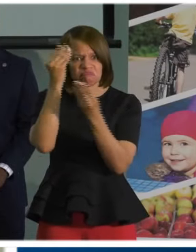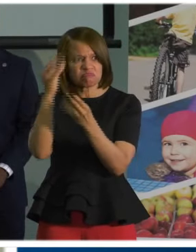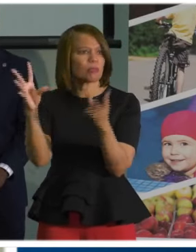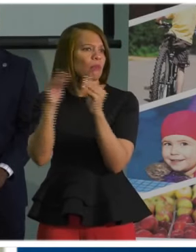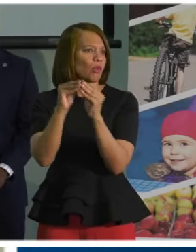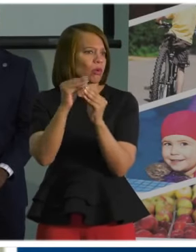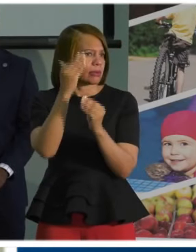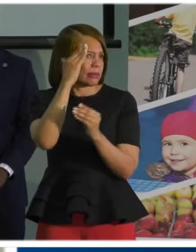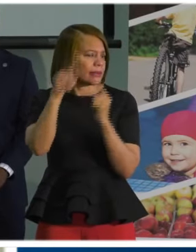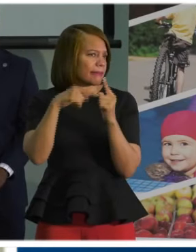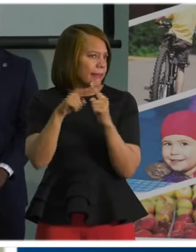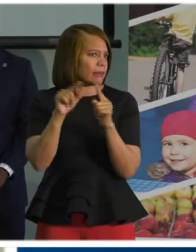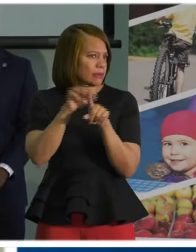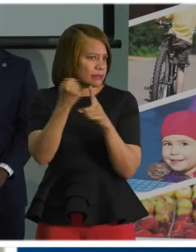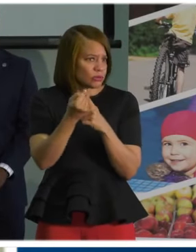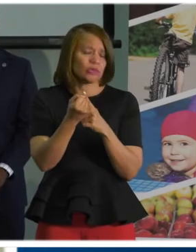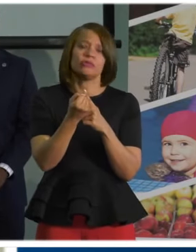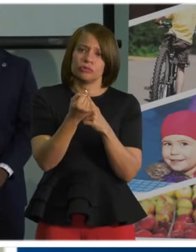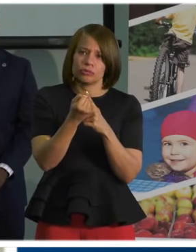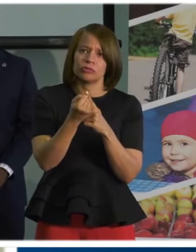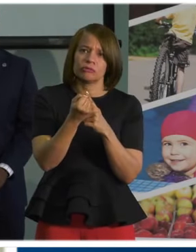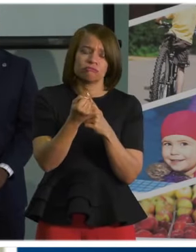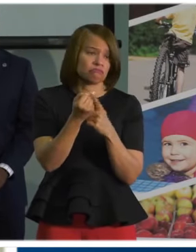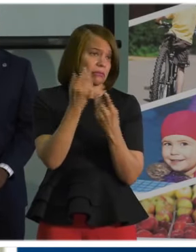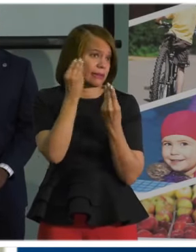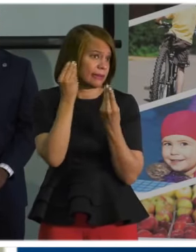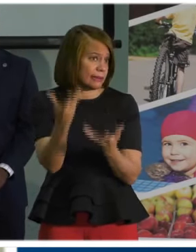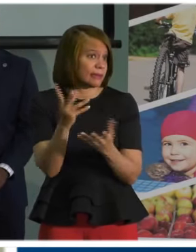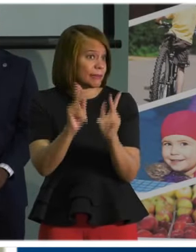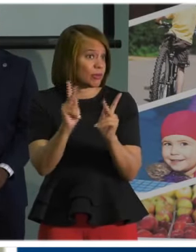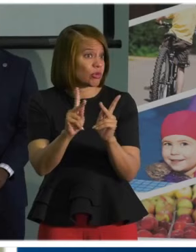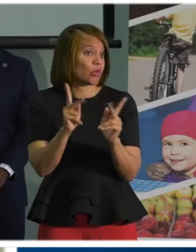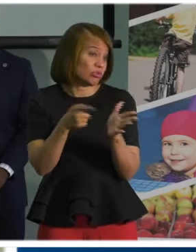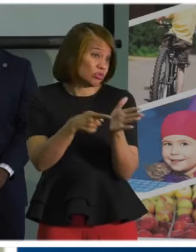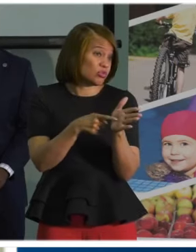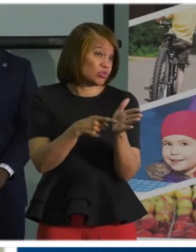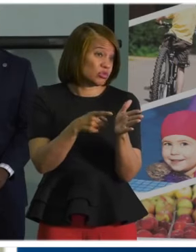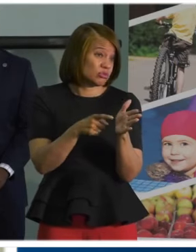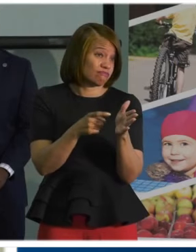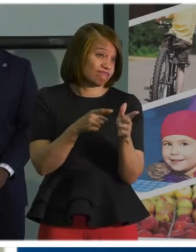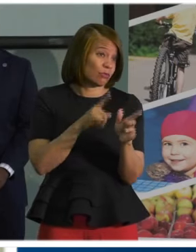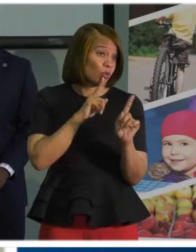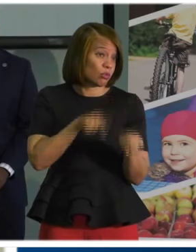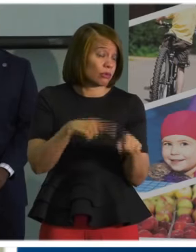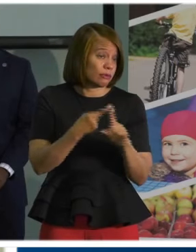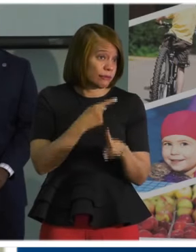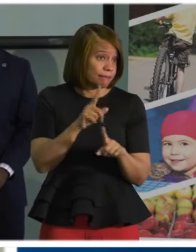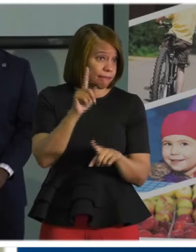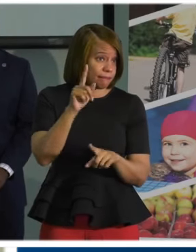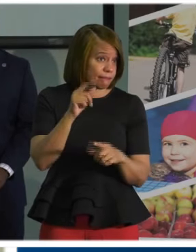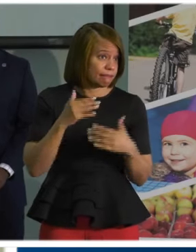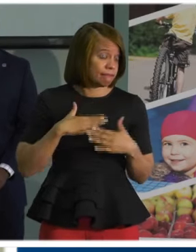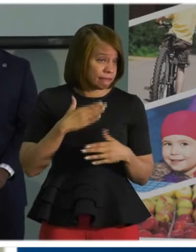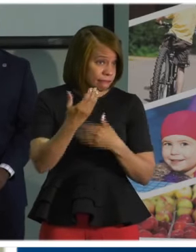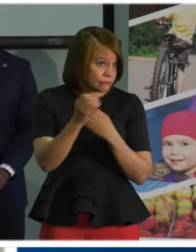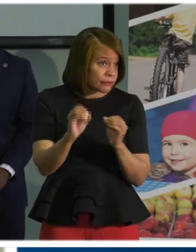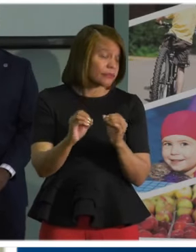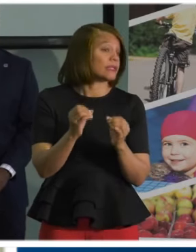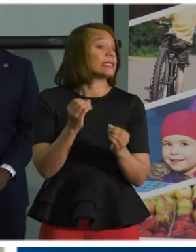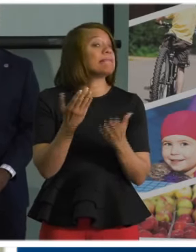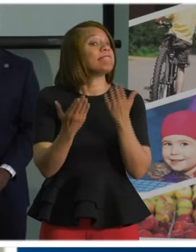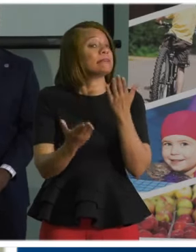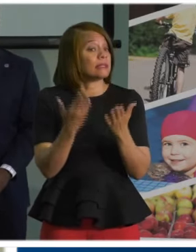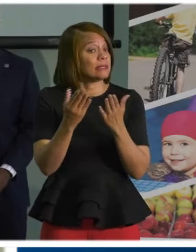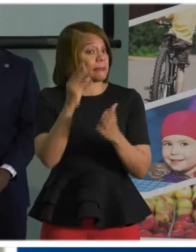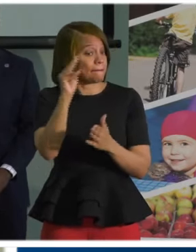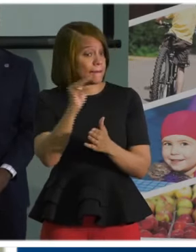having people know that this is, uh, you know, an order, uh, that's in place and potentially, uh, legislative action takes